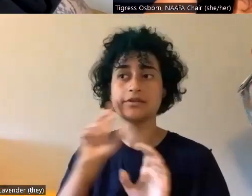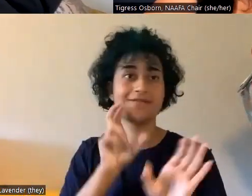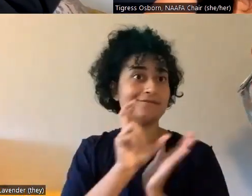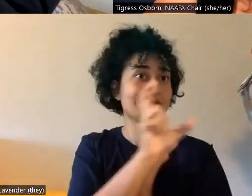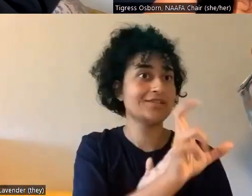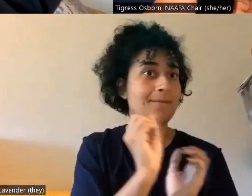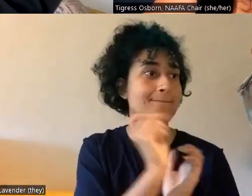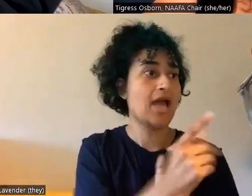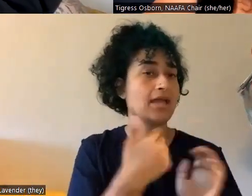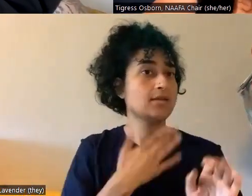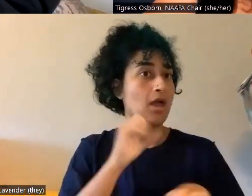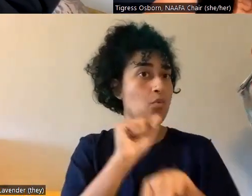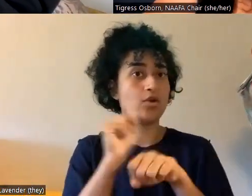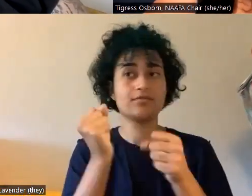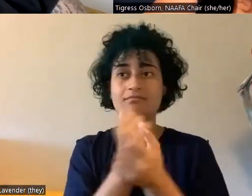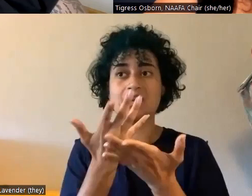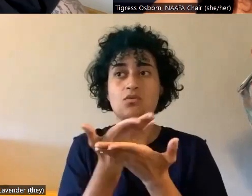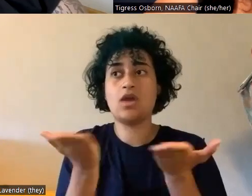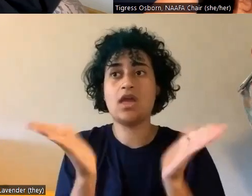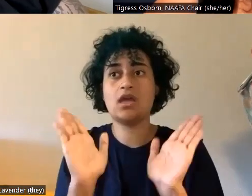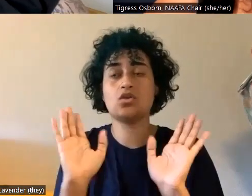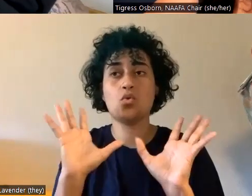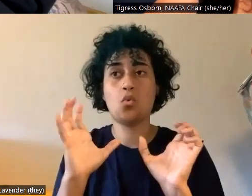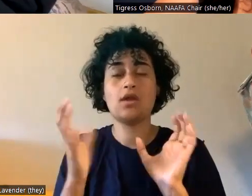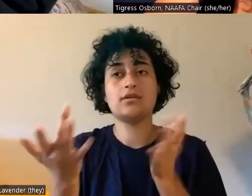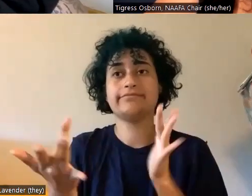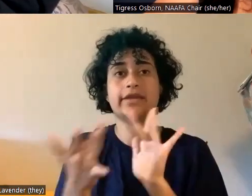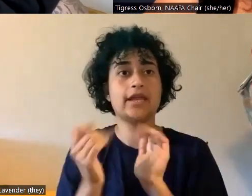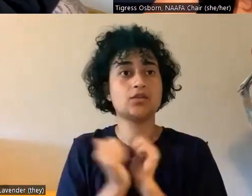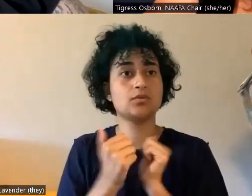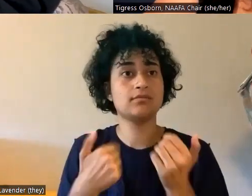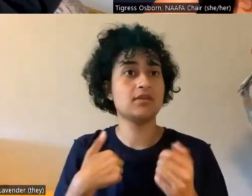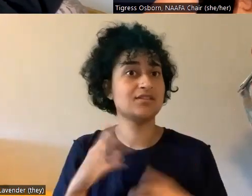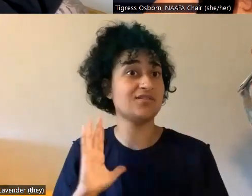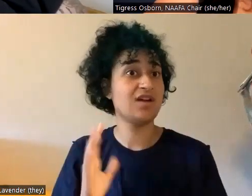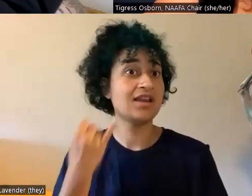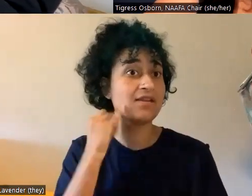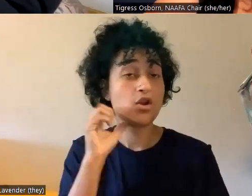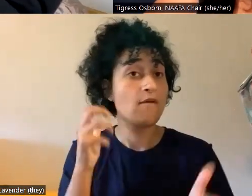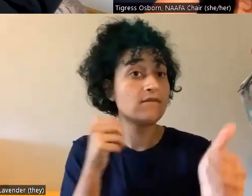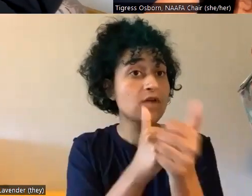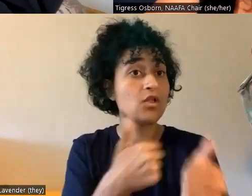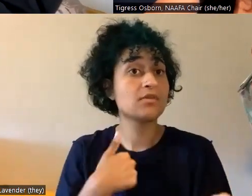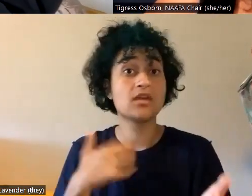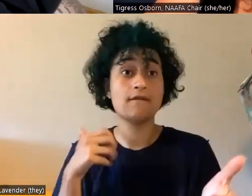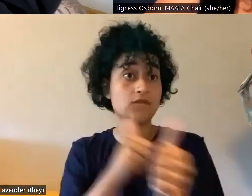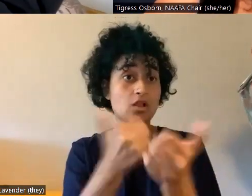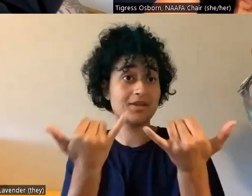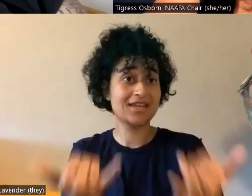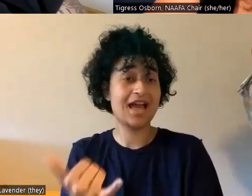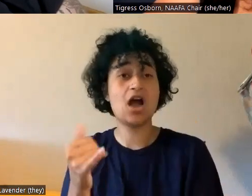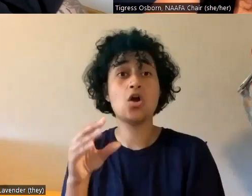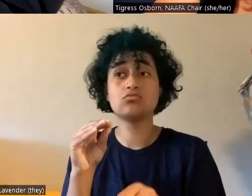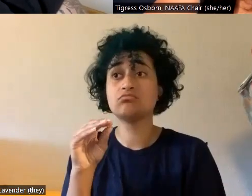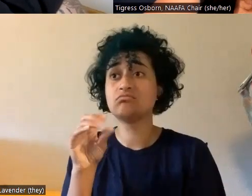you want to connect with me is great. And feel free to, if you don't follow me, follow me and, and DM me if you have